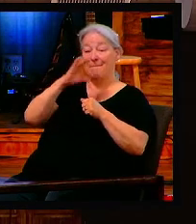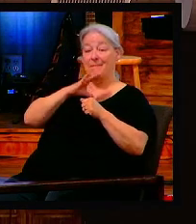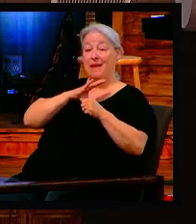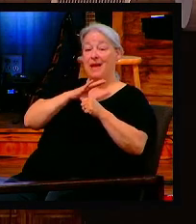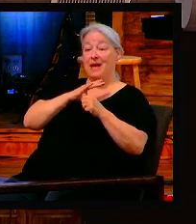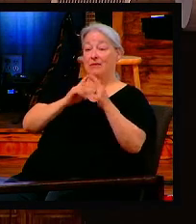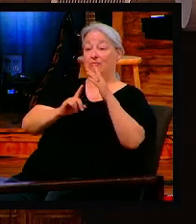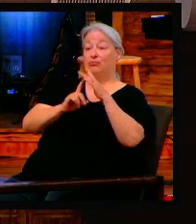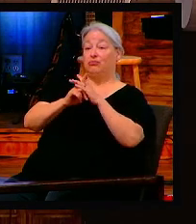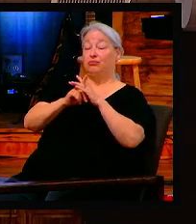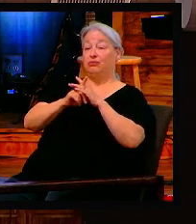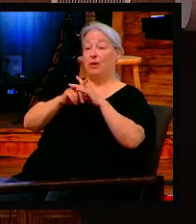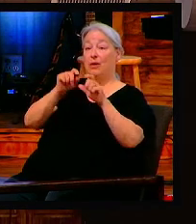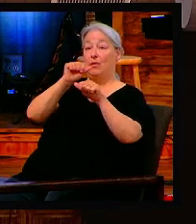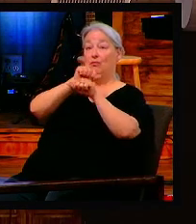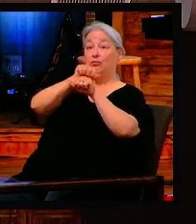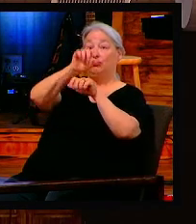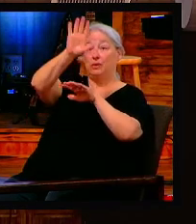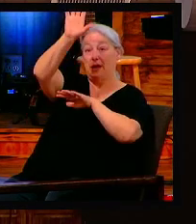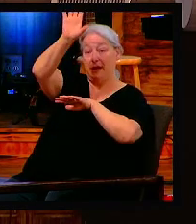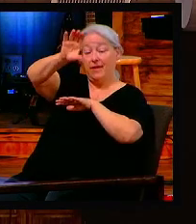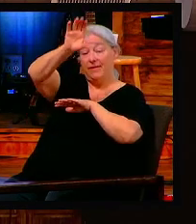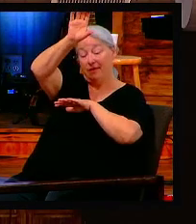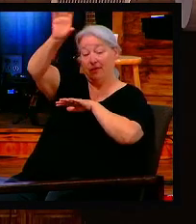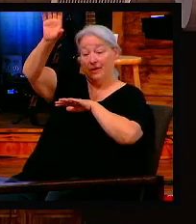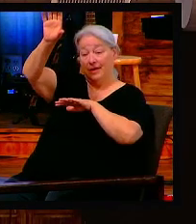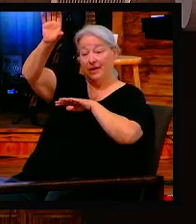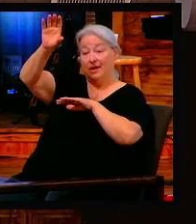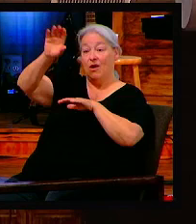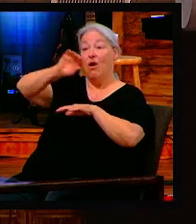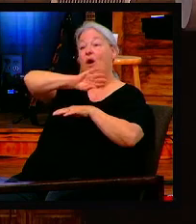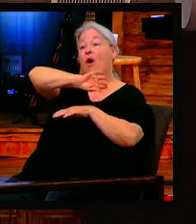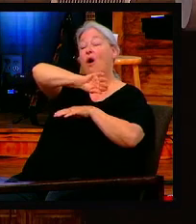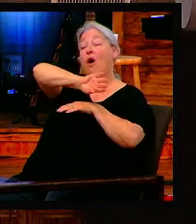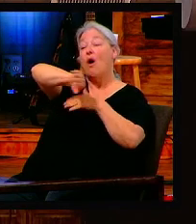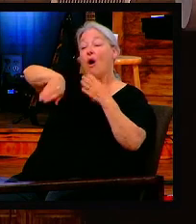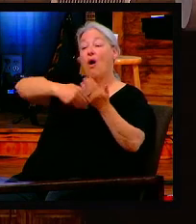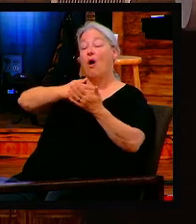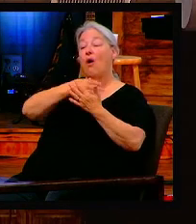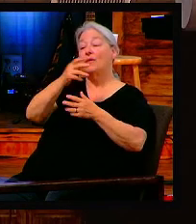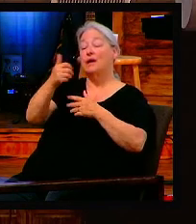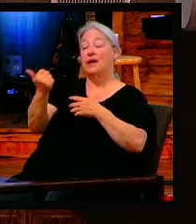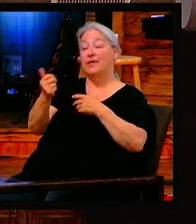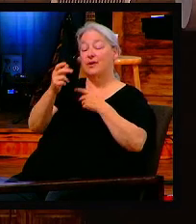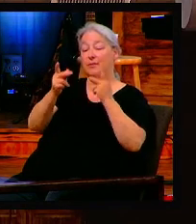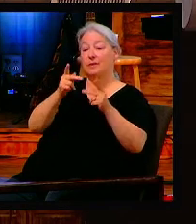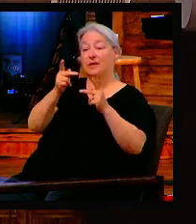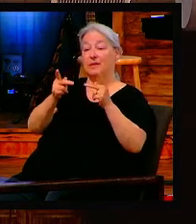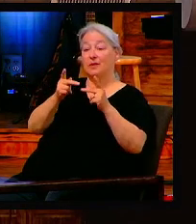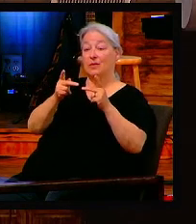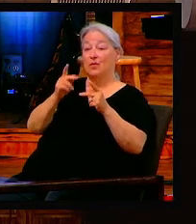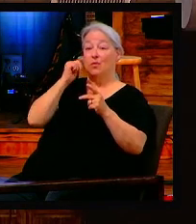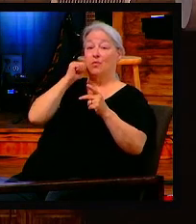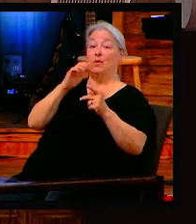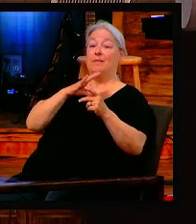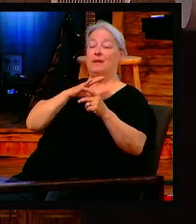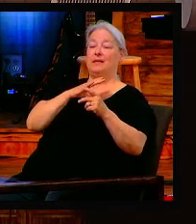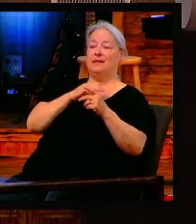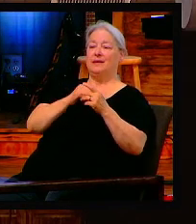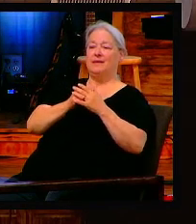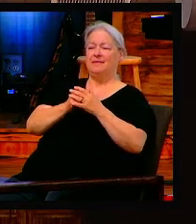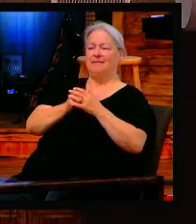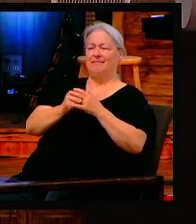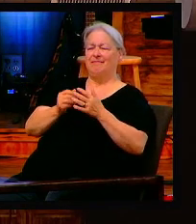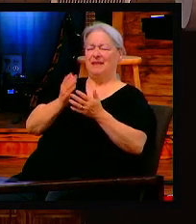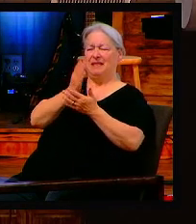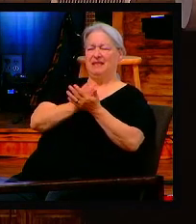Praise God for you ladies. But there were some who were indignant among themselves and said, why was this fragrant oil wasted? Can I